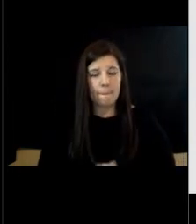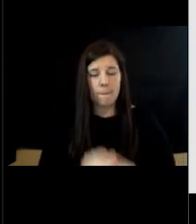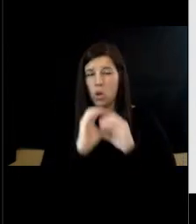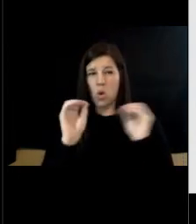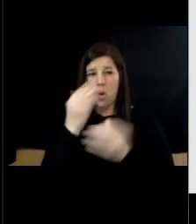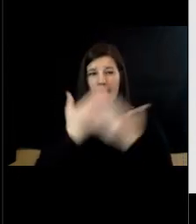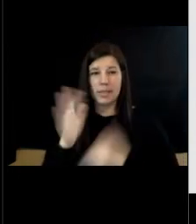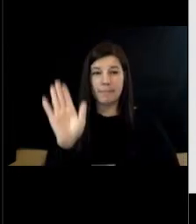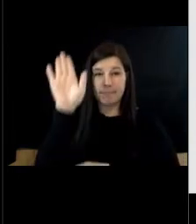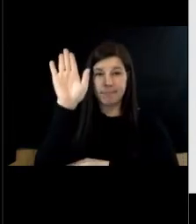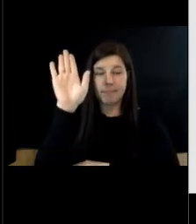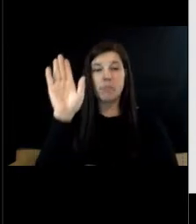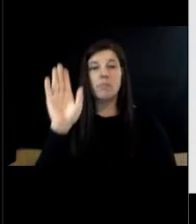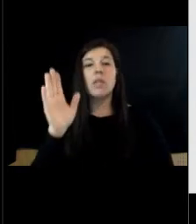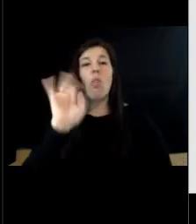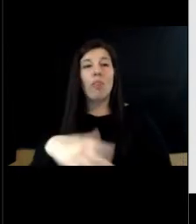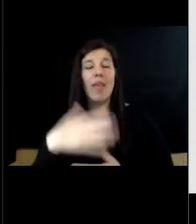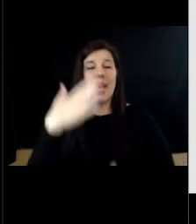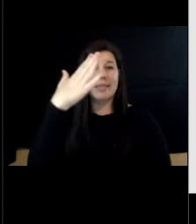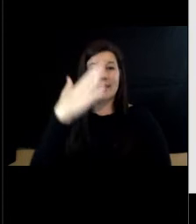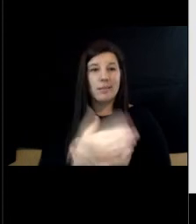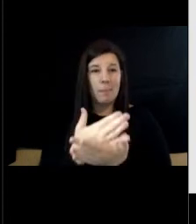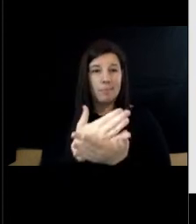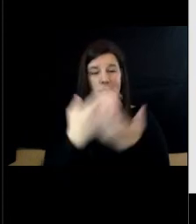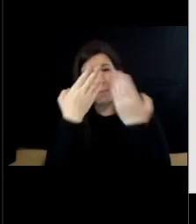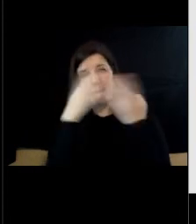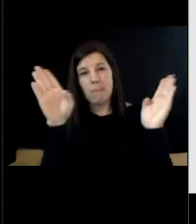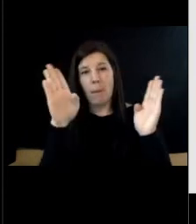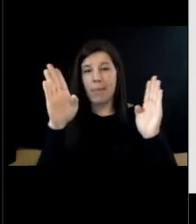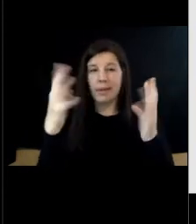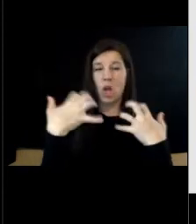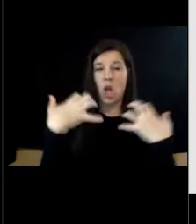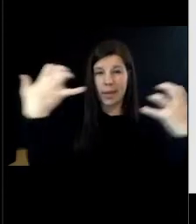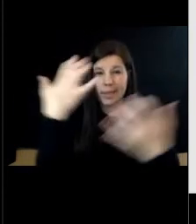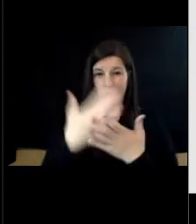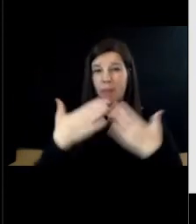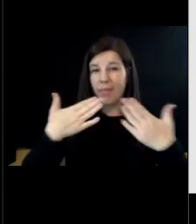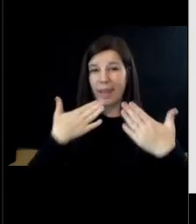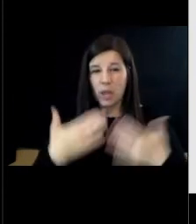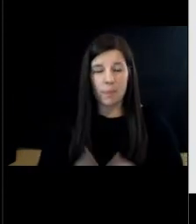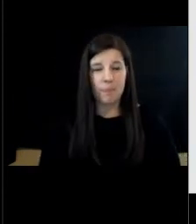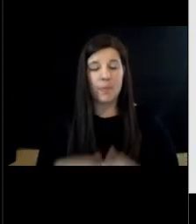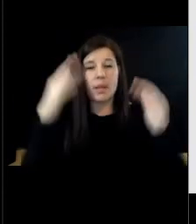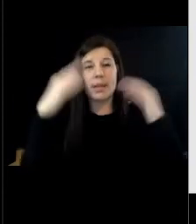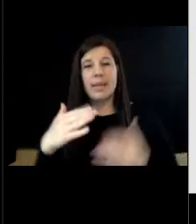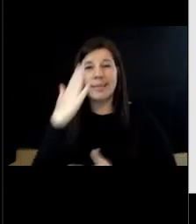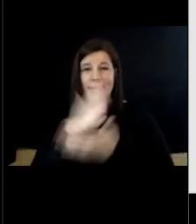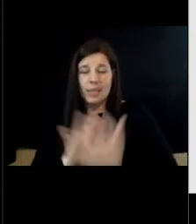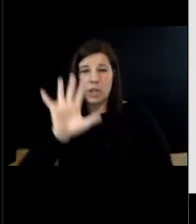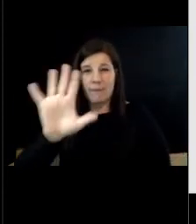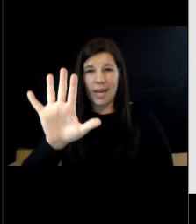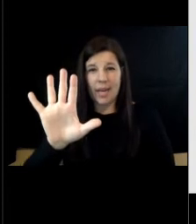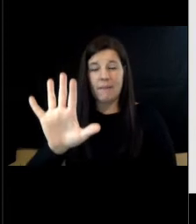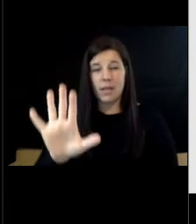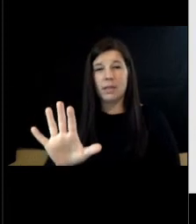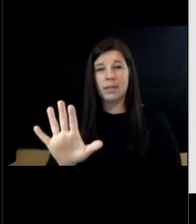so that concludes public audience thank you everybody moving on to section five which is administrative appoint eligible